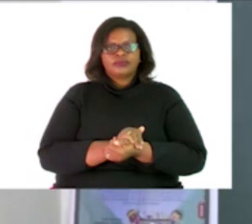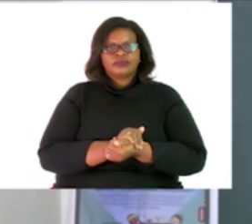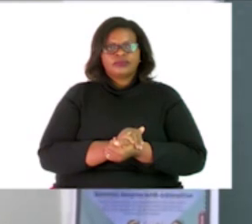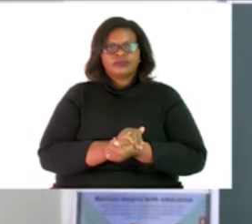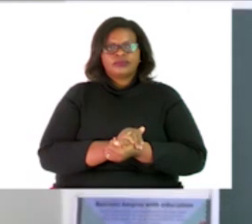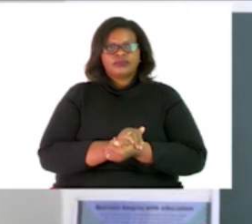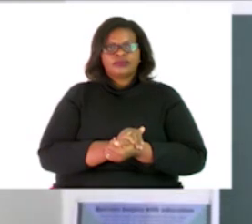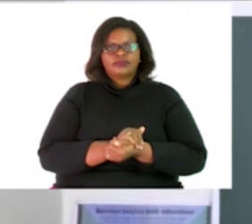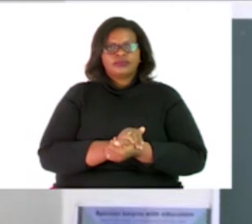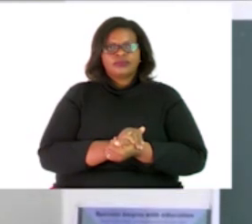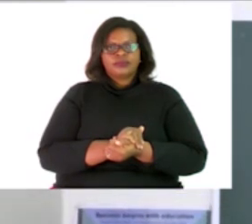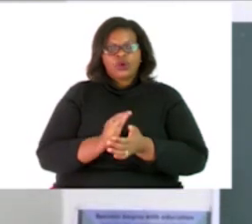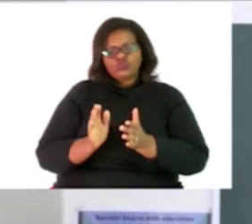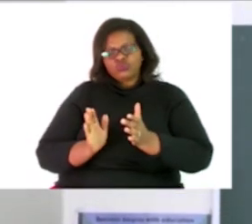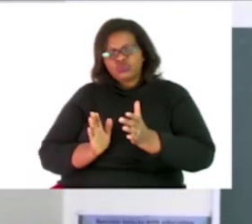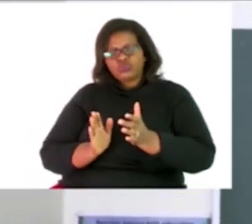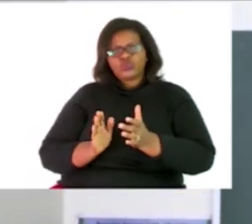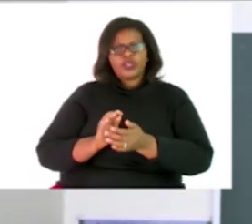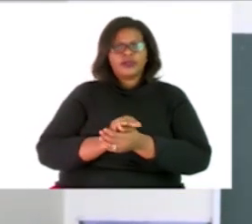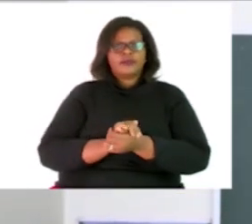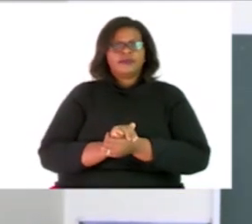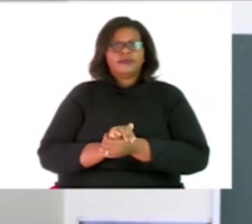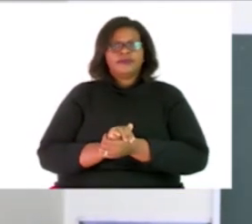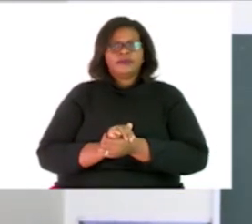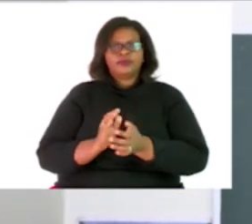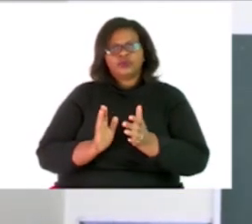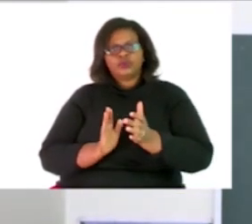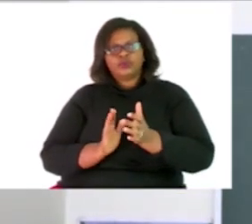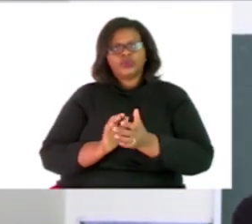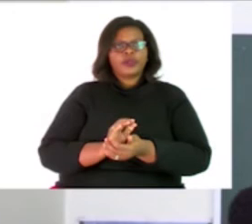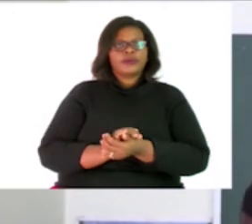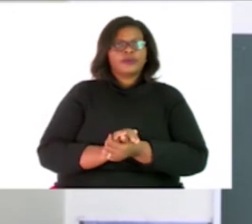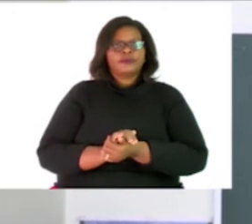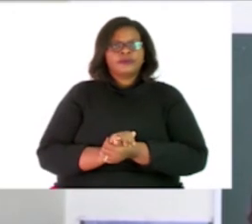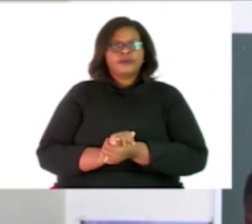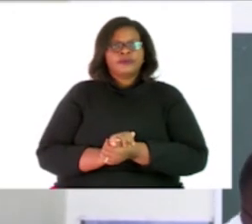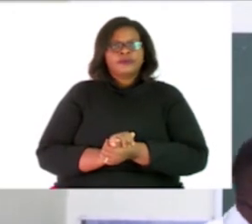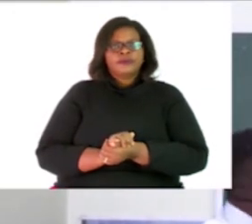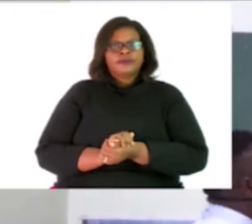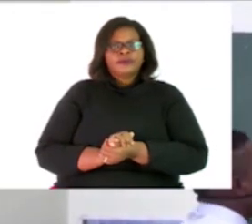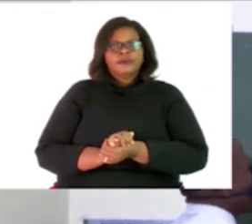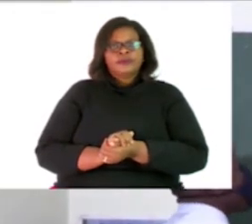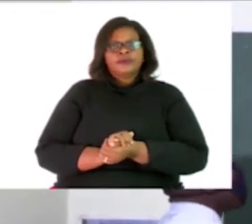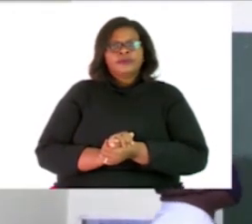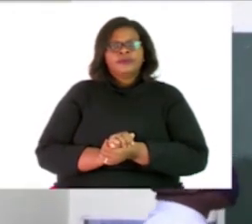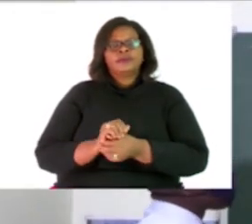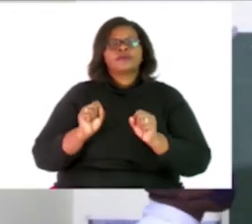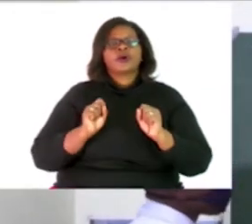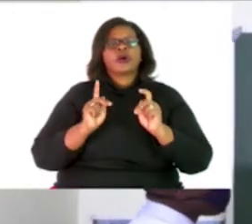I think you just need to turn a little bit so that you can not be bending your neck Okay